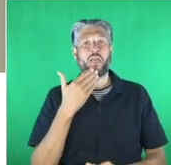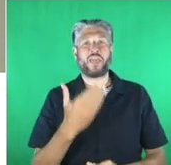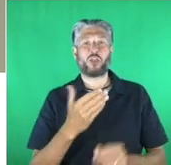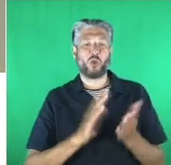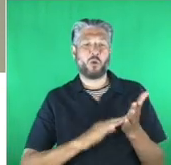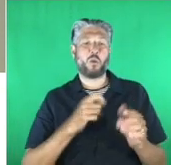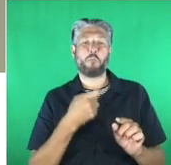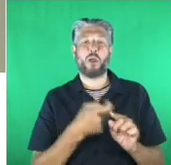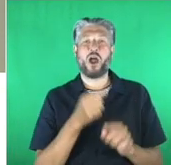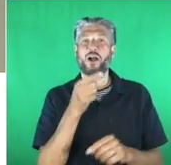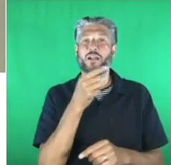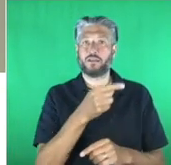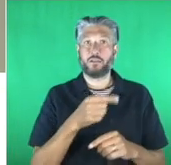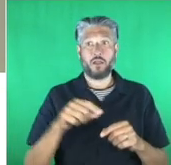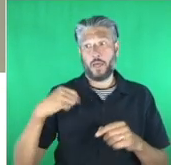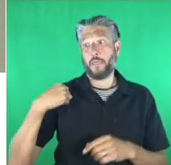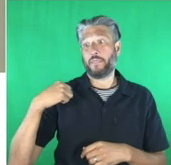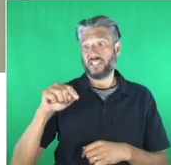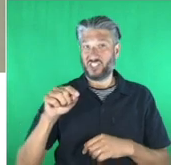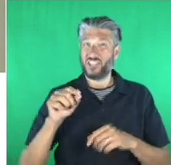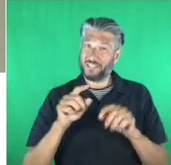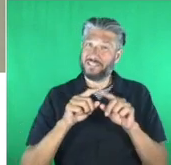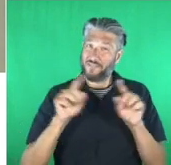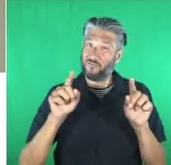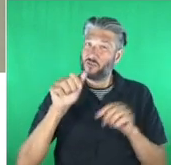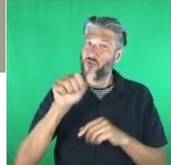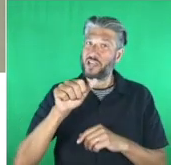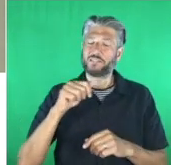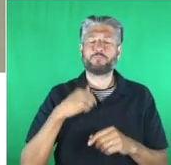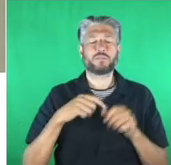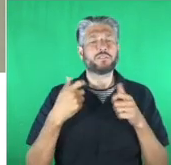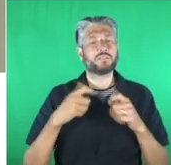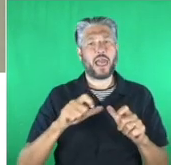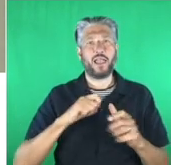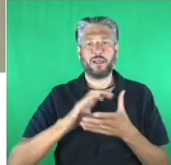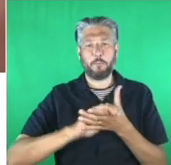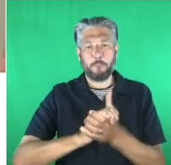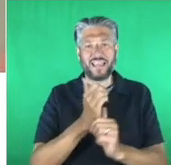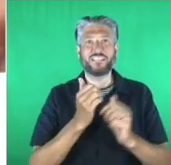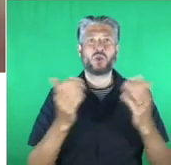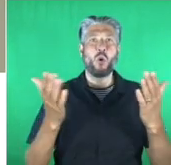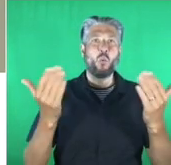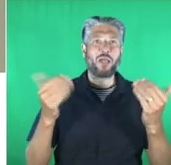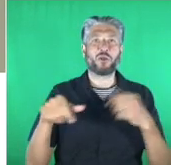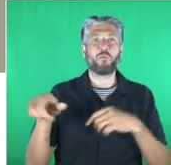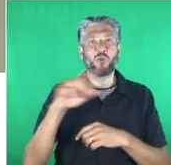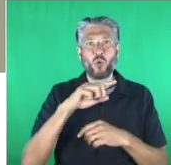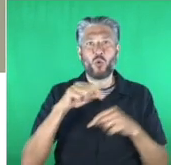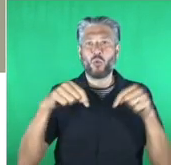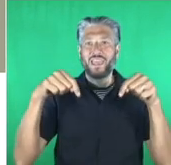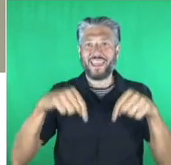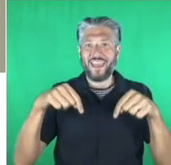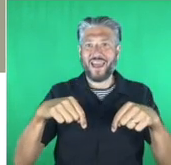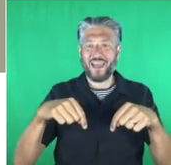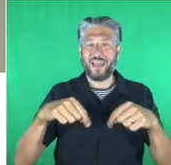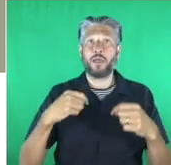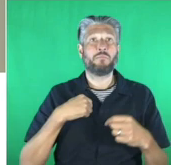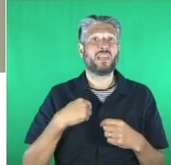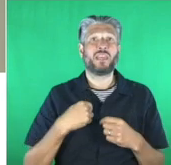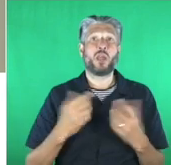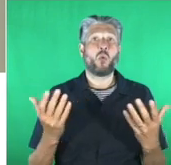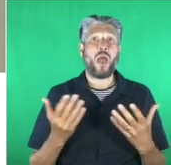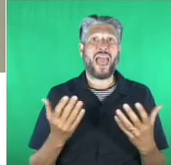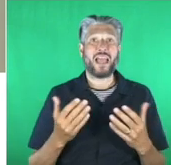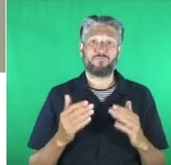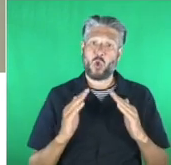year and it's still my pleasure to welcome you to the 2020 technical awards on behalf of bt albeit from my dining room at home rather than at bt